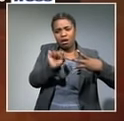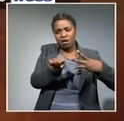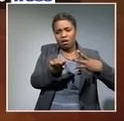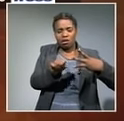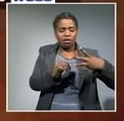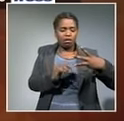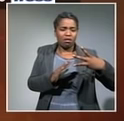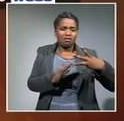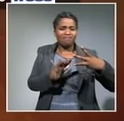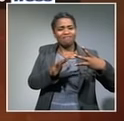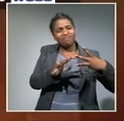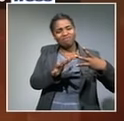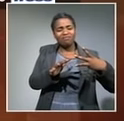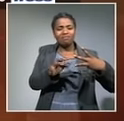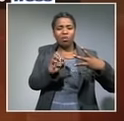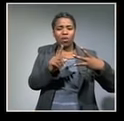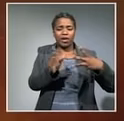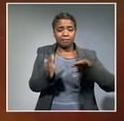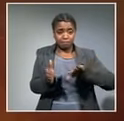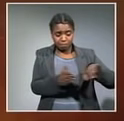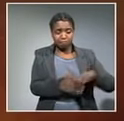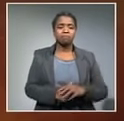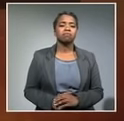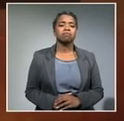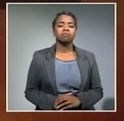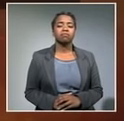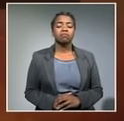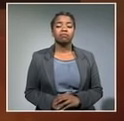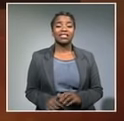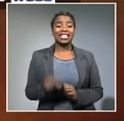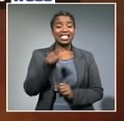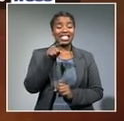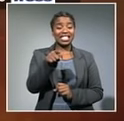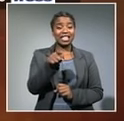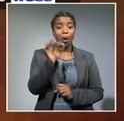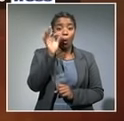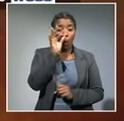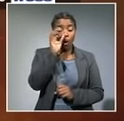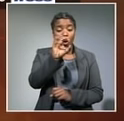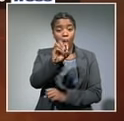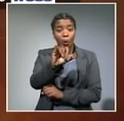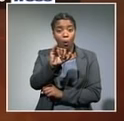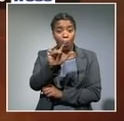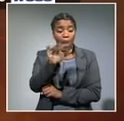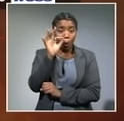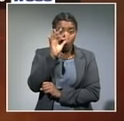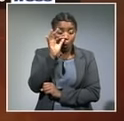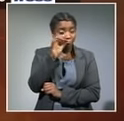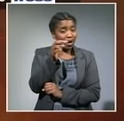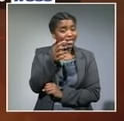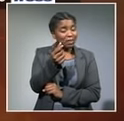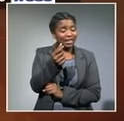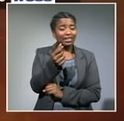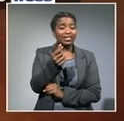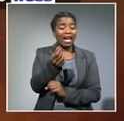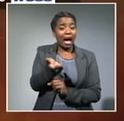overall miners bringing the market down let's take a look at your commodity prices because that's where you'll find that oil price remember that's directly related to the petrol